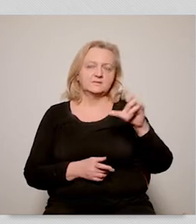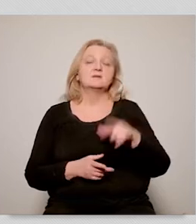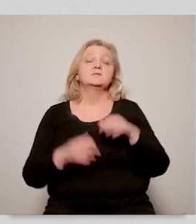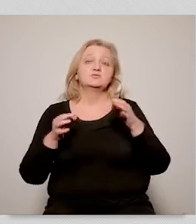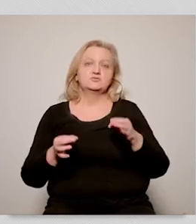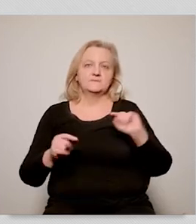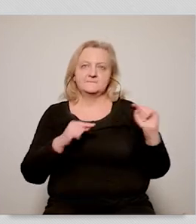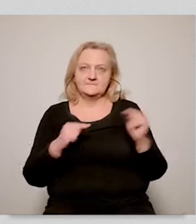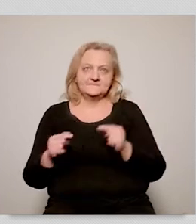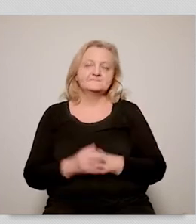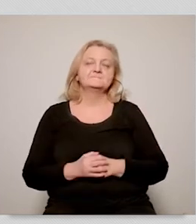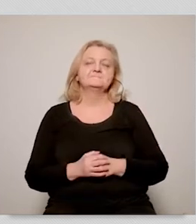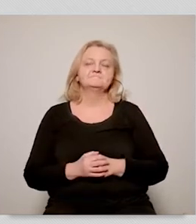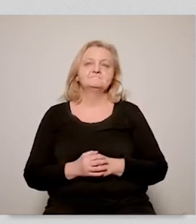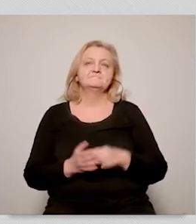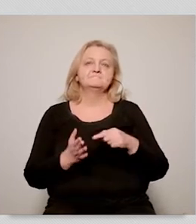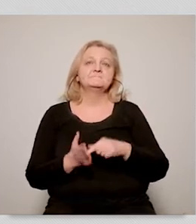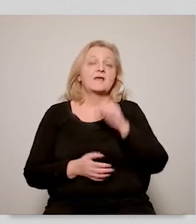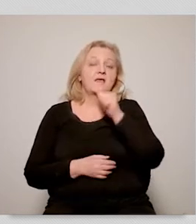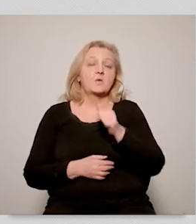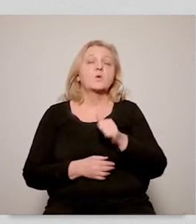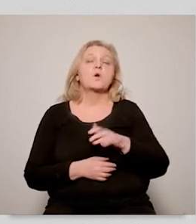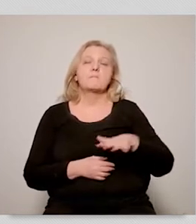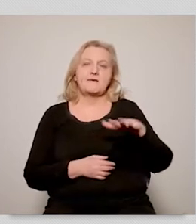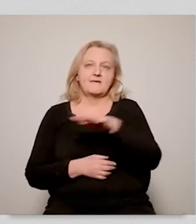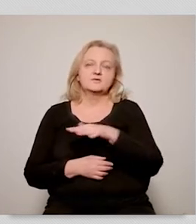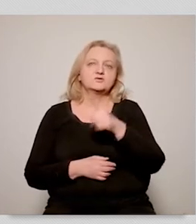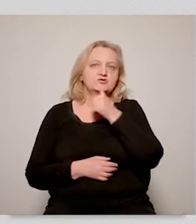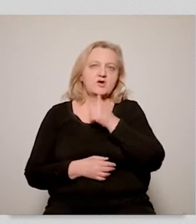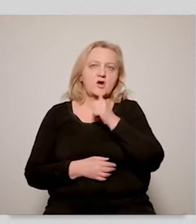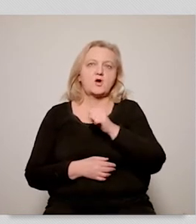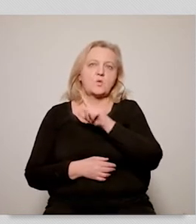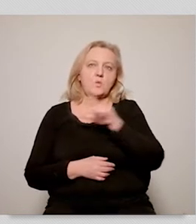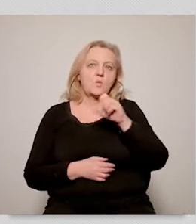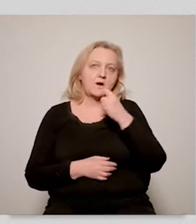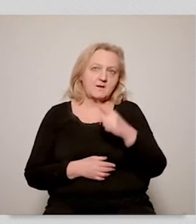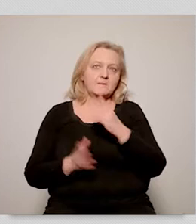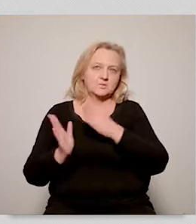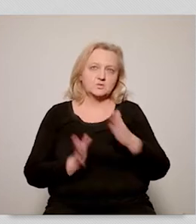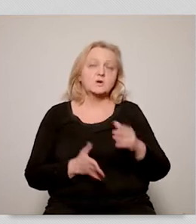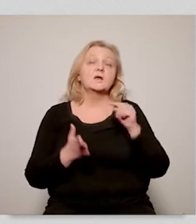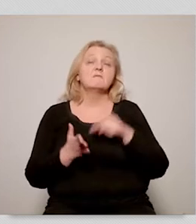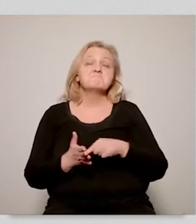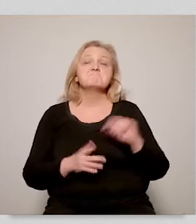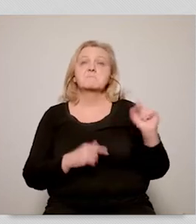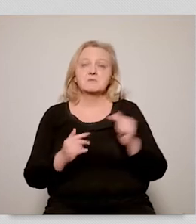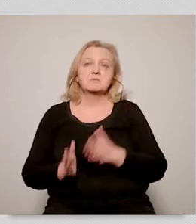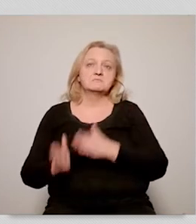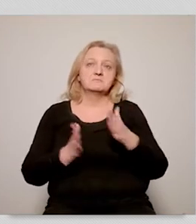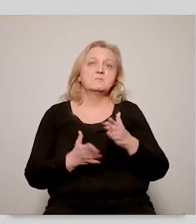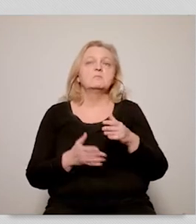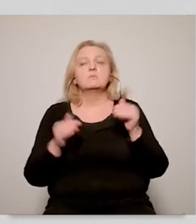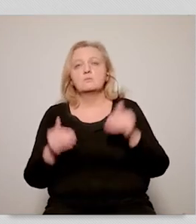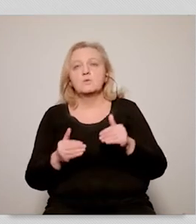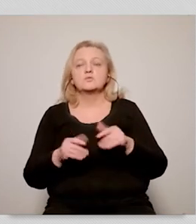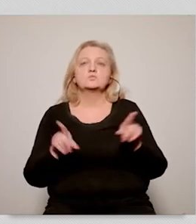Counterpoint. Today we have a debate about the European